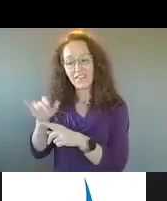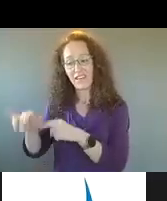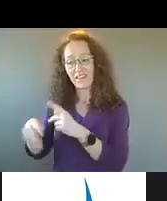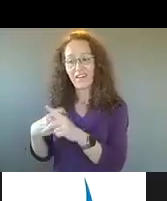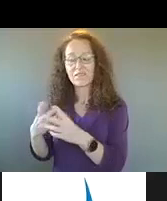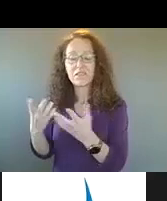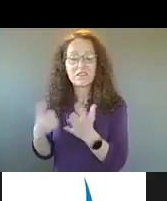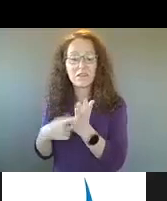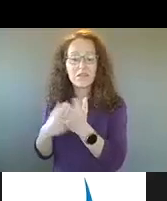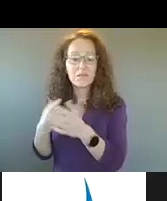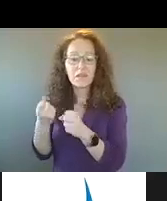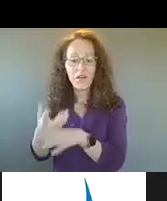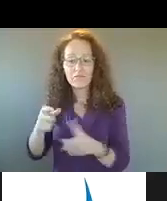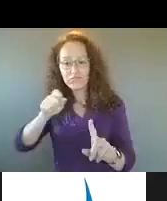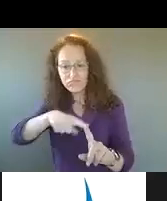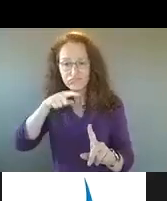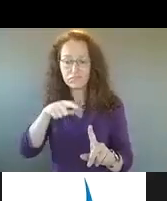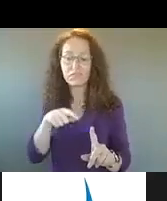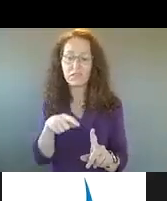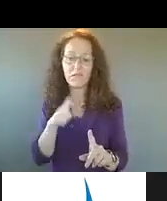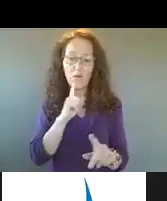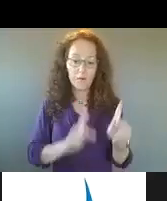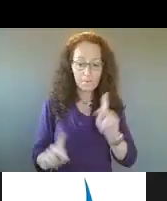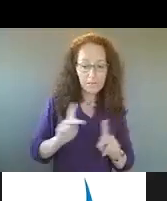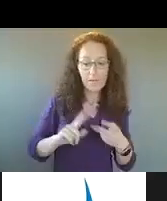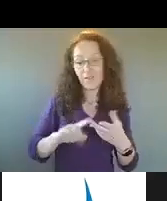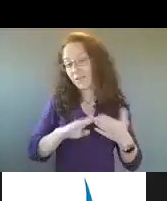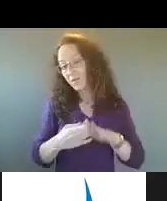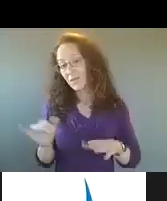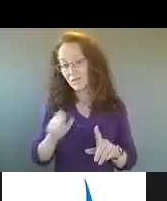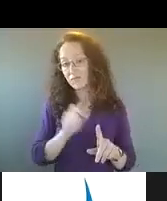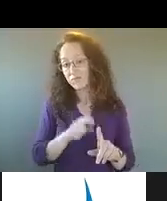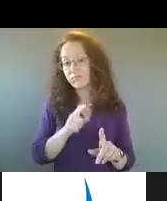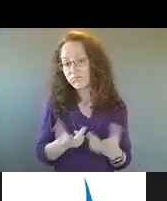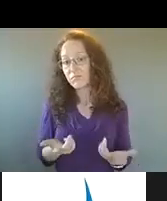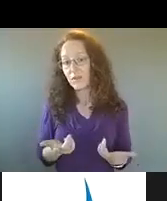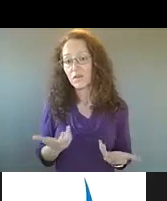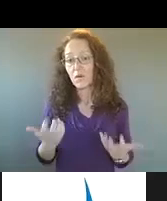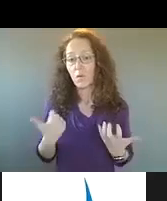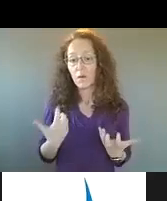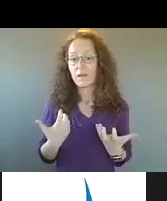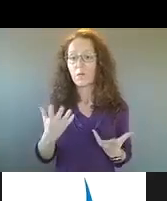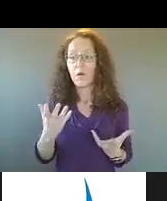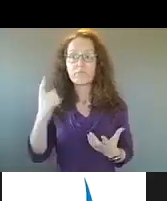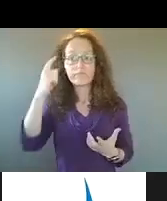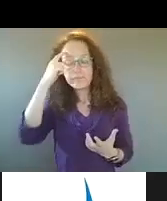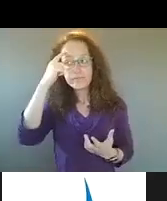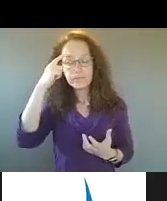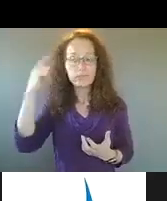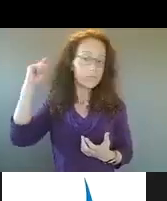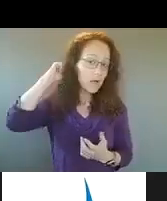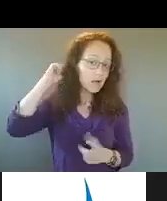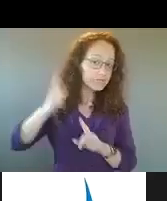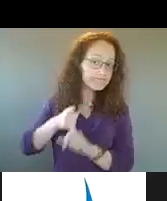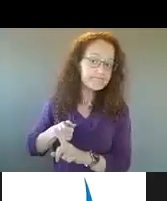trigger some residual trauma in individuals and in communities and we wanted to be mindful of that and have community folks who already do this kind of